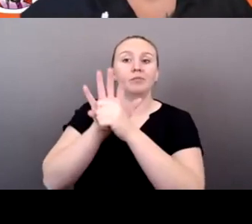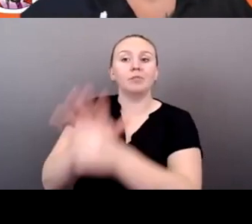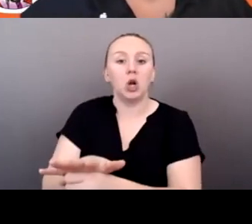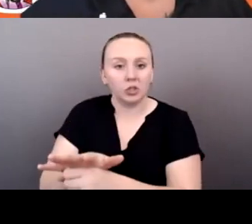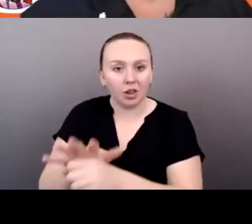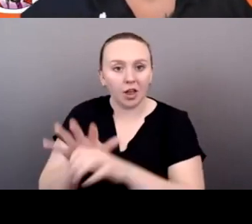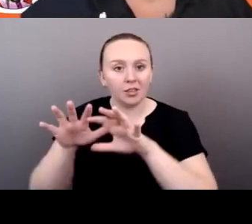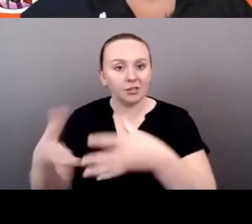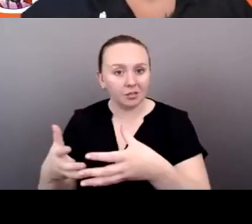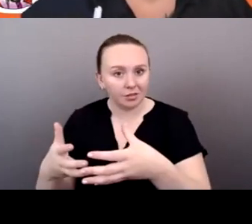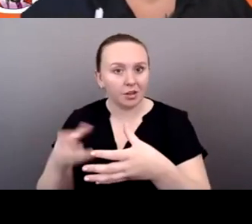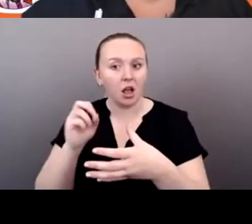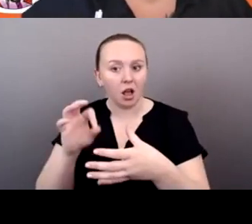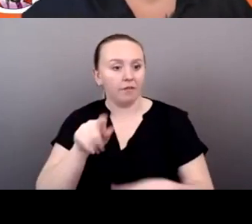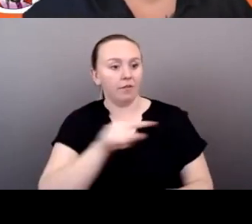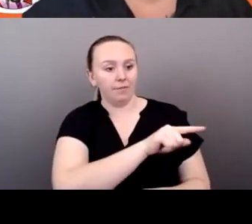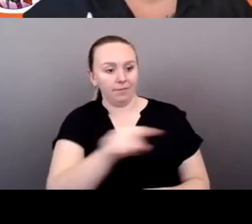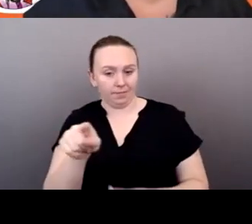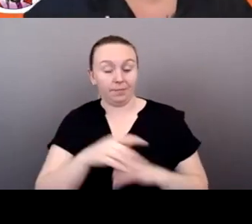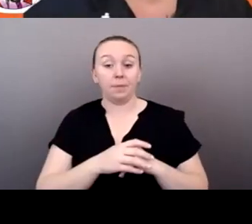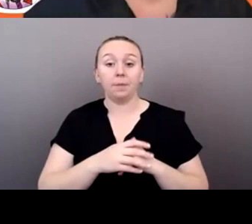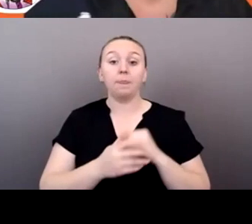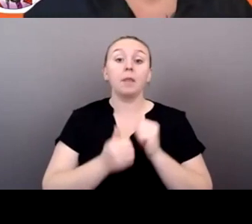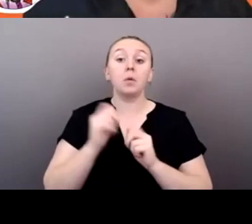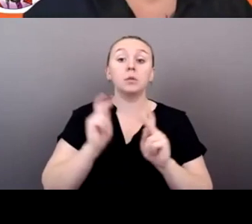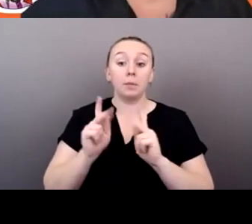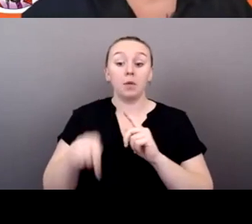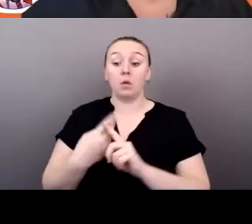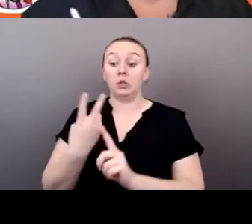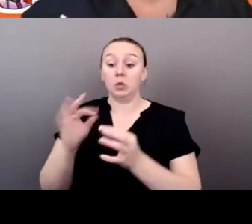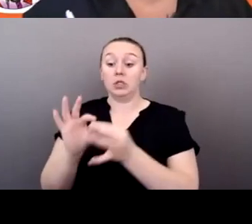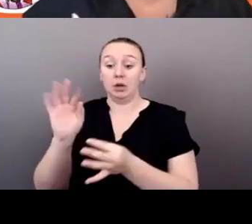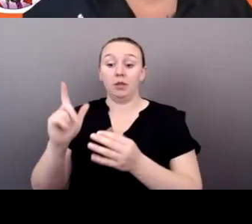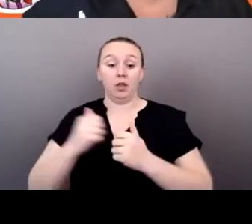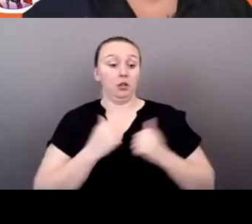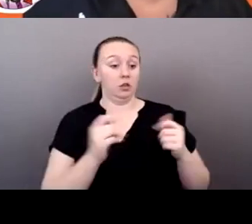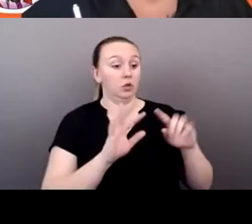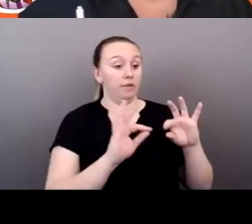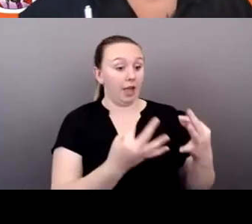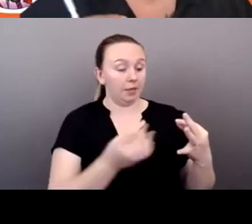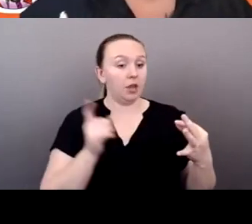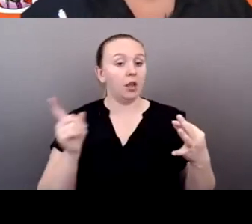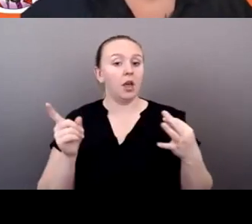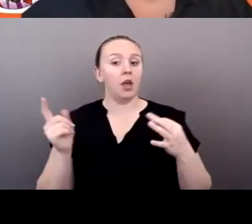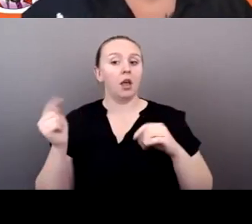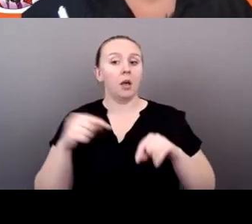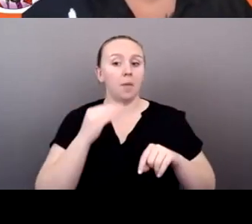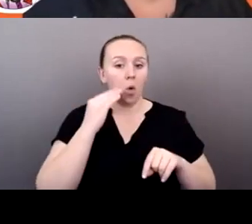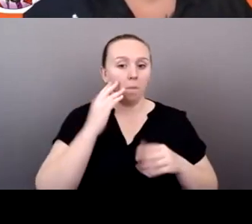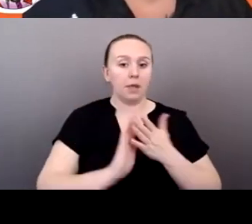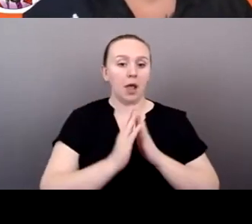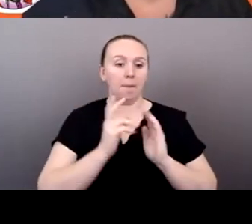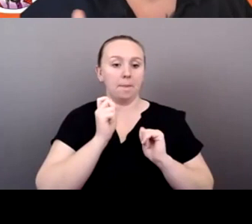illustrated that, um, two-spirit folks, when they come out to their families, then become home and food insecure, which makes them susceptible